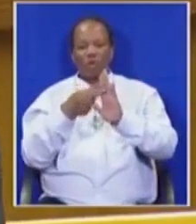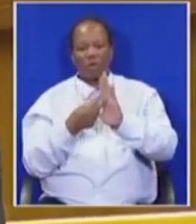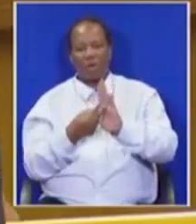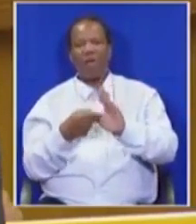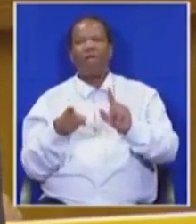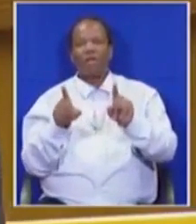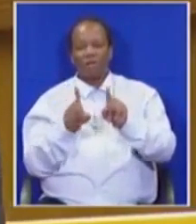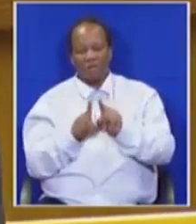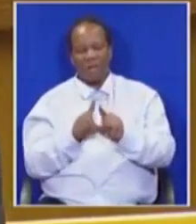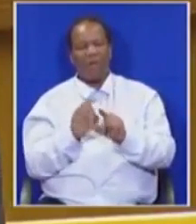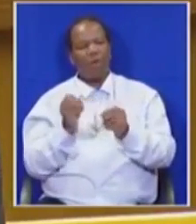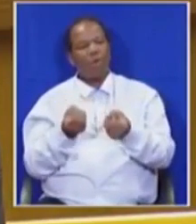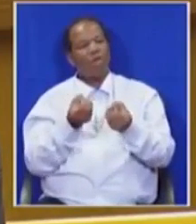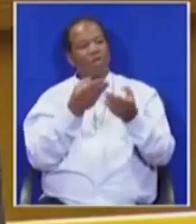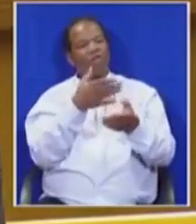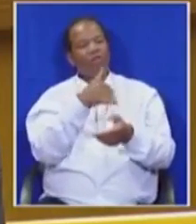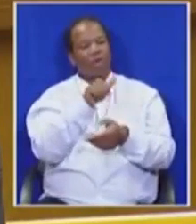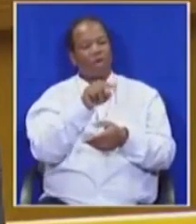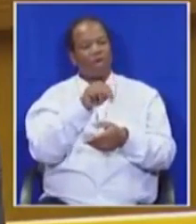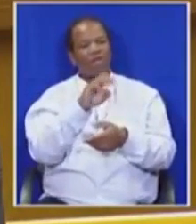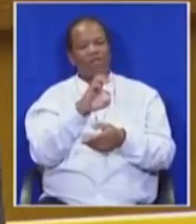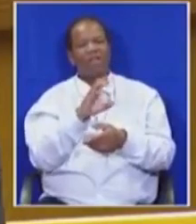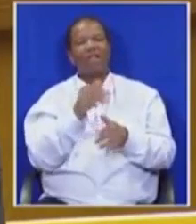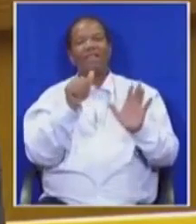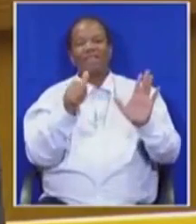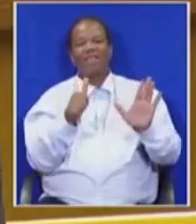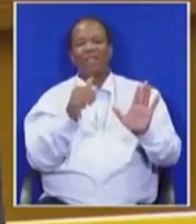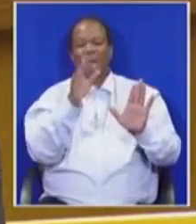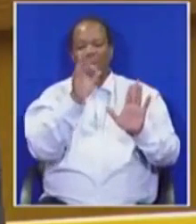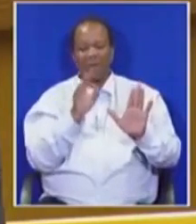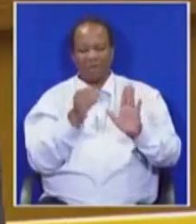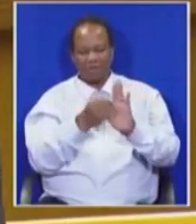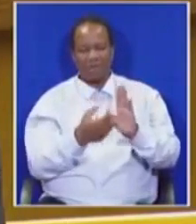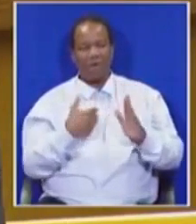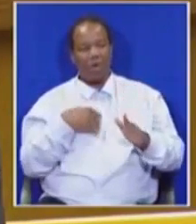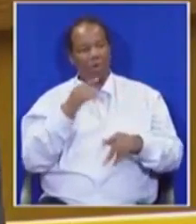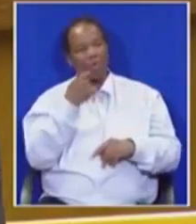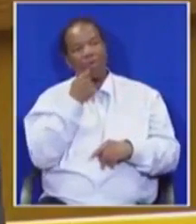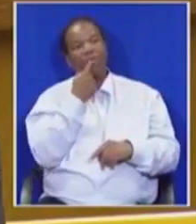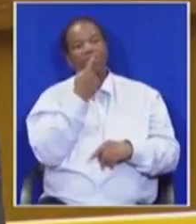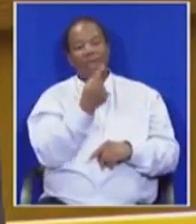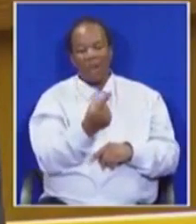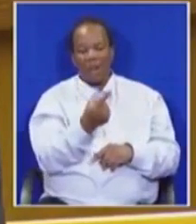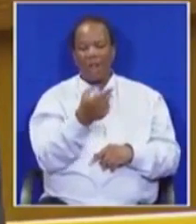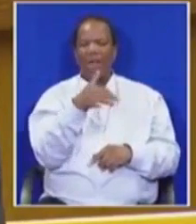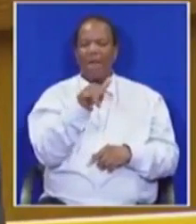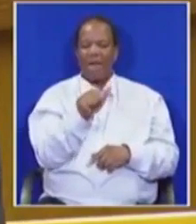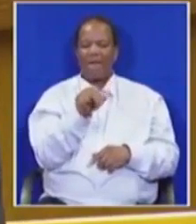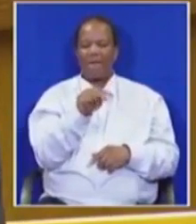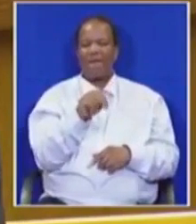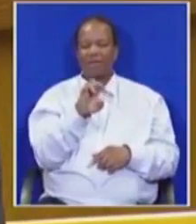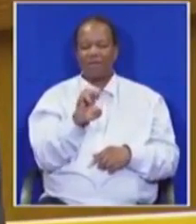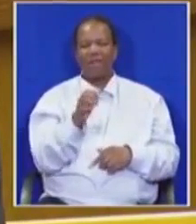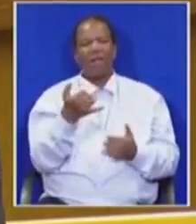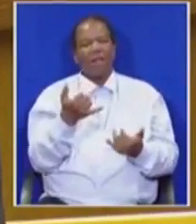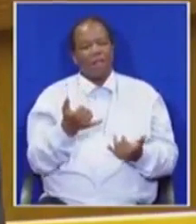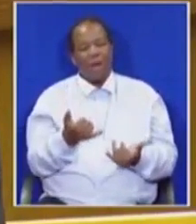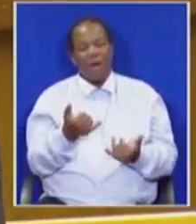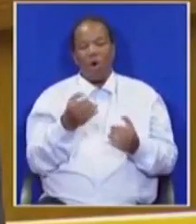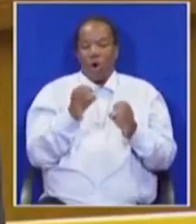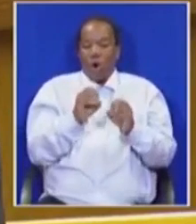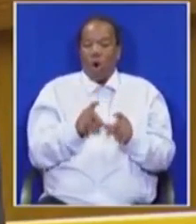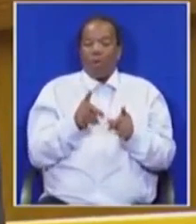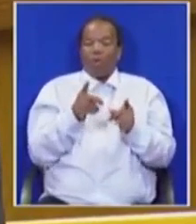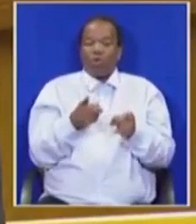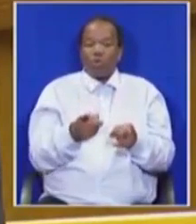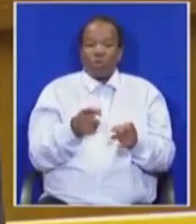to the African National Congress. We want to say to the ANC, it is now an opportune moment since you have